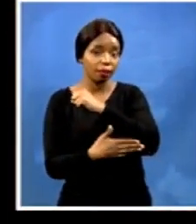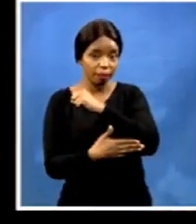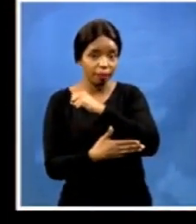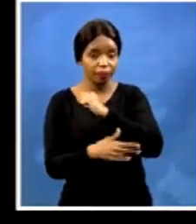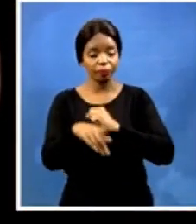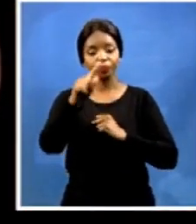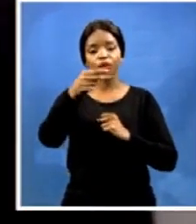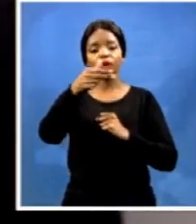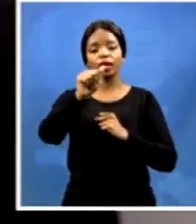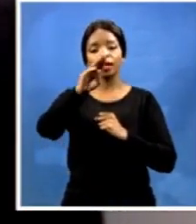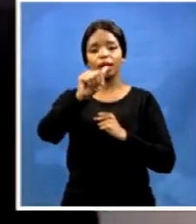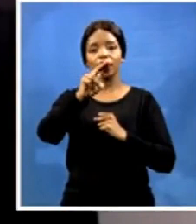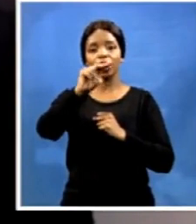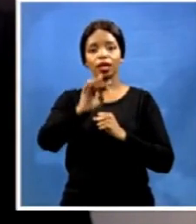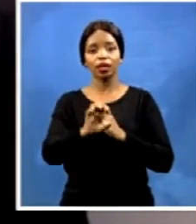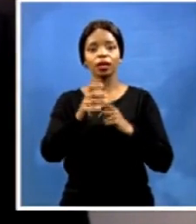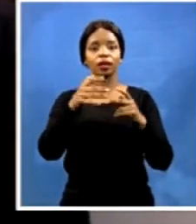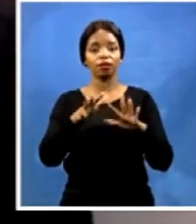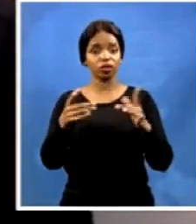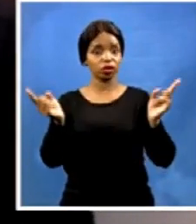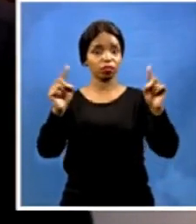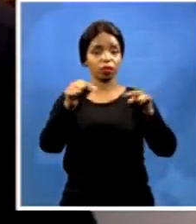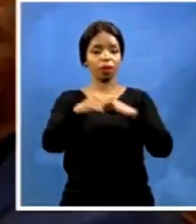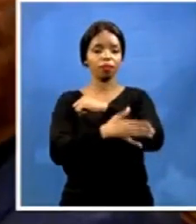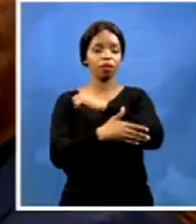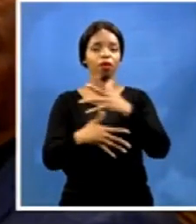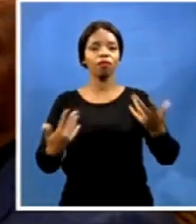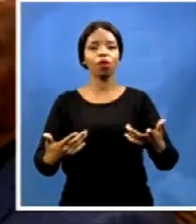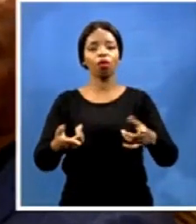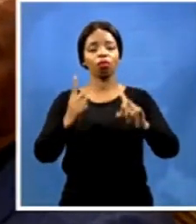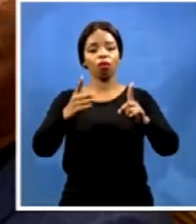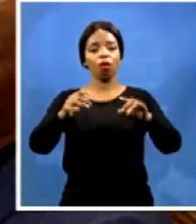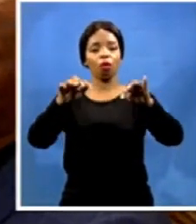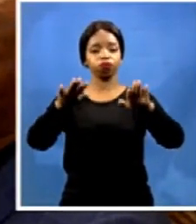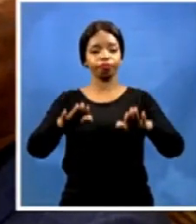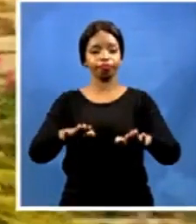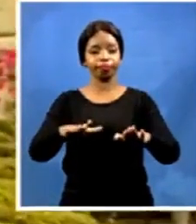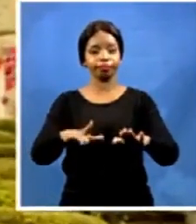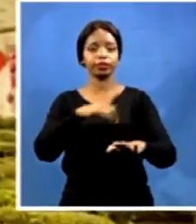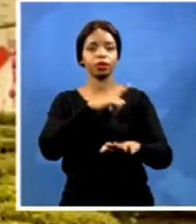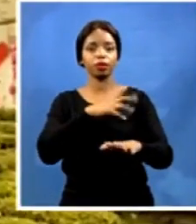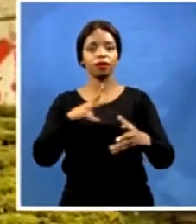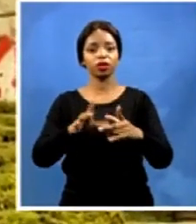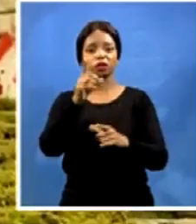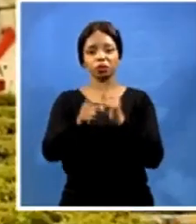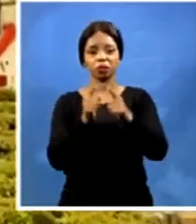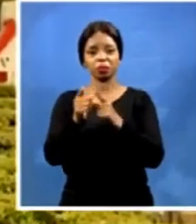the country to restore order. That's after accusing some in law enforcement of undermining the kingdom's democracy.